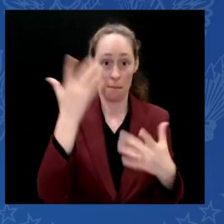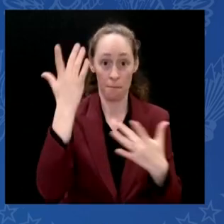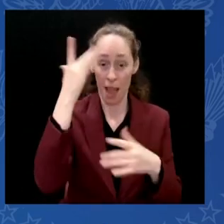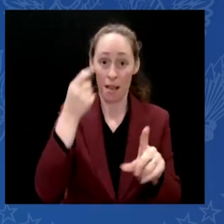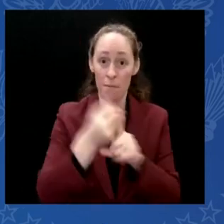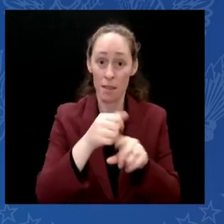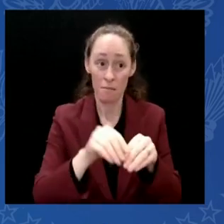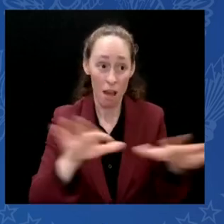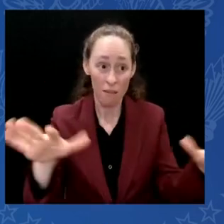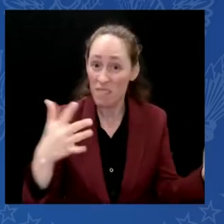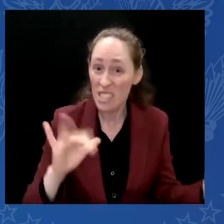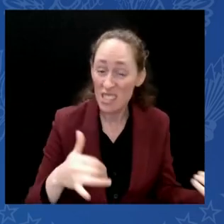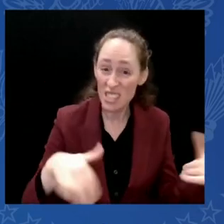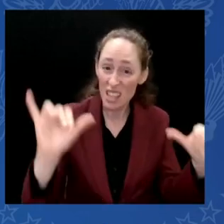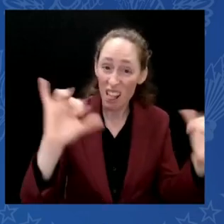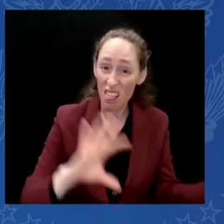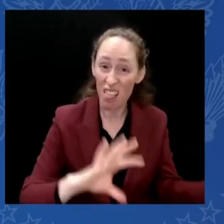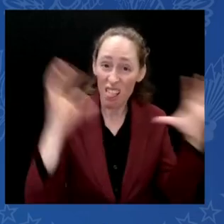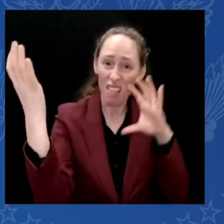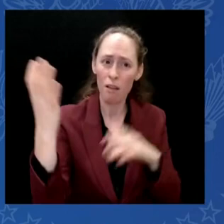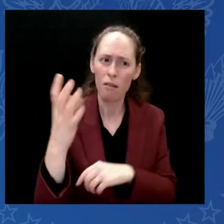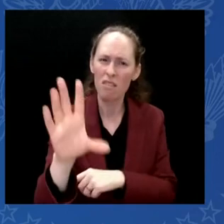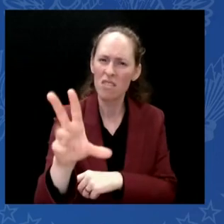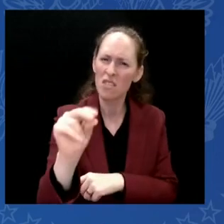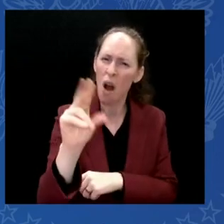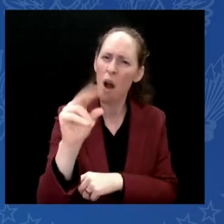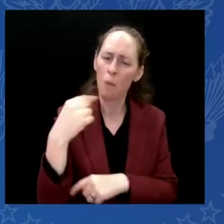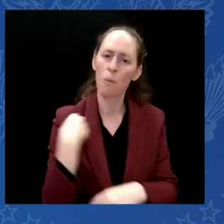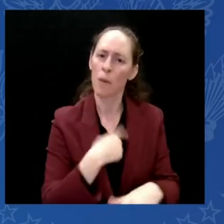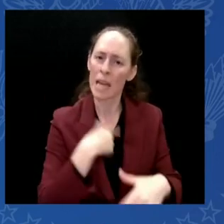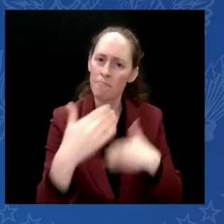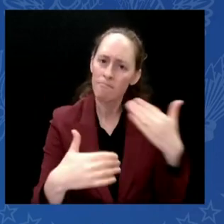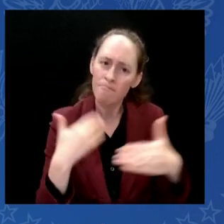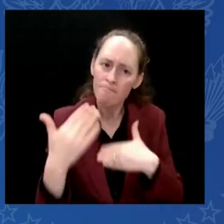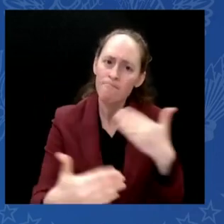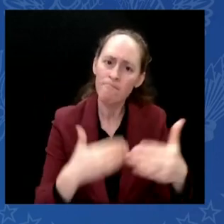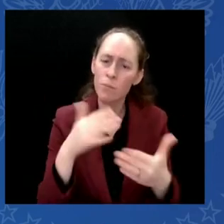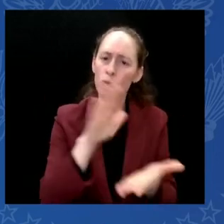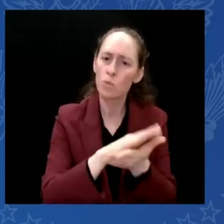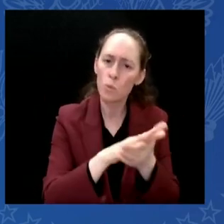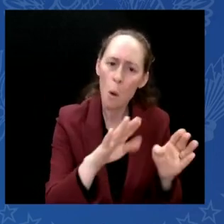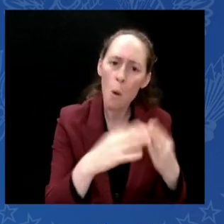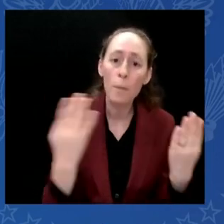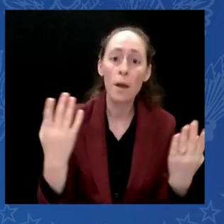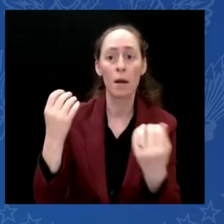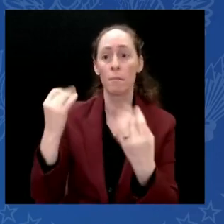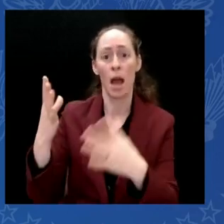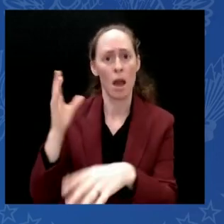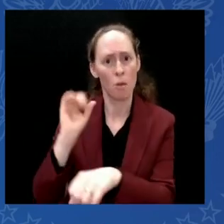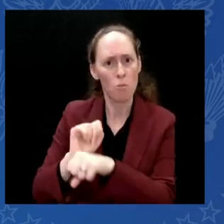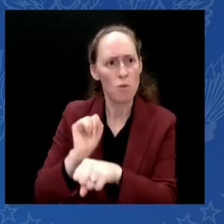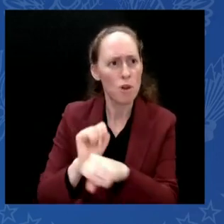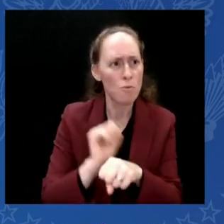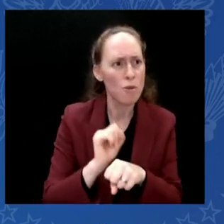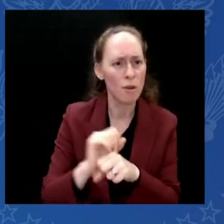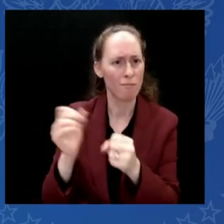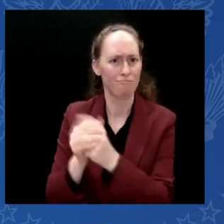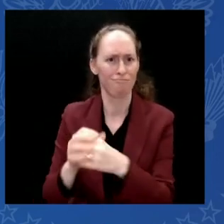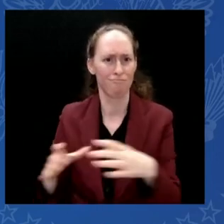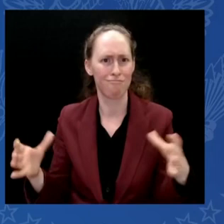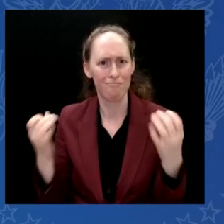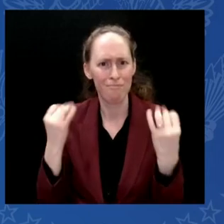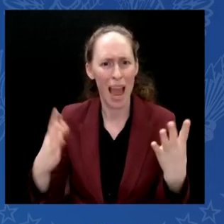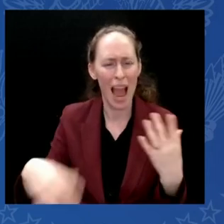more people are working than ever before. Americans are building again, innovating again, dreaming again.